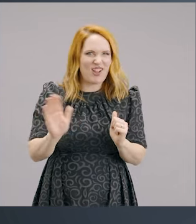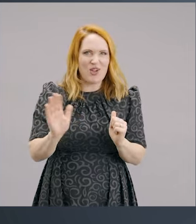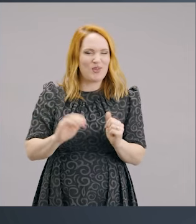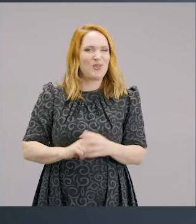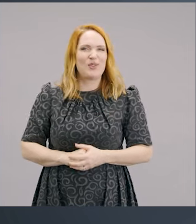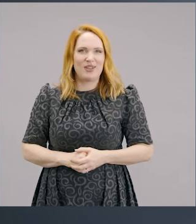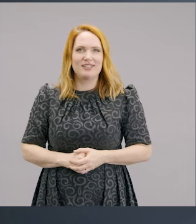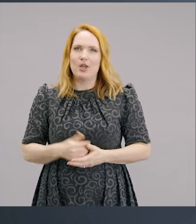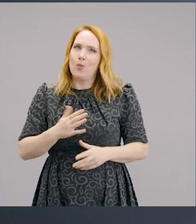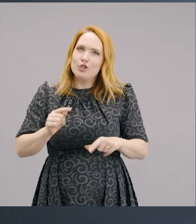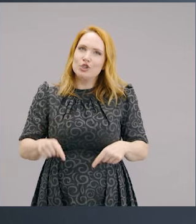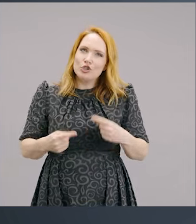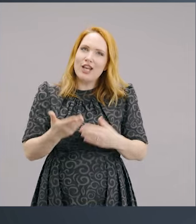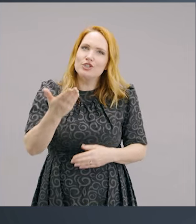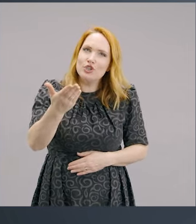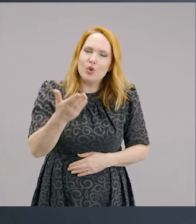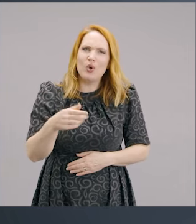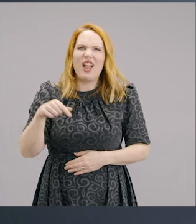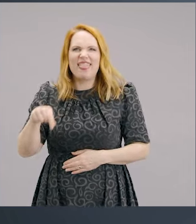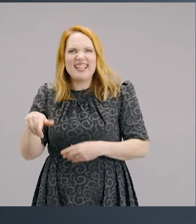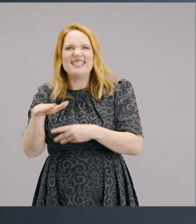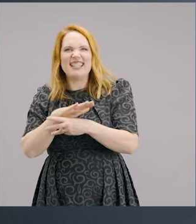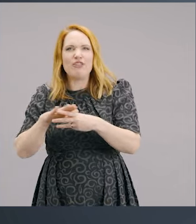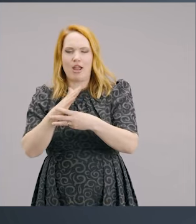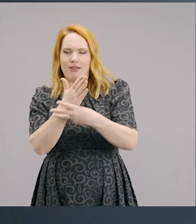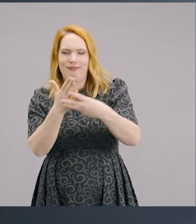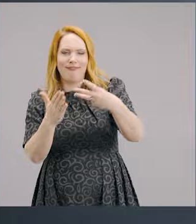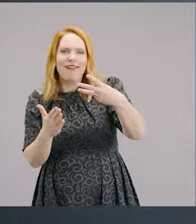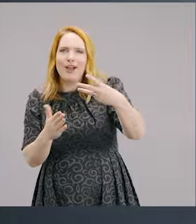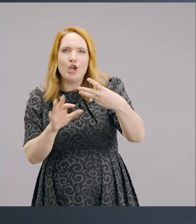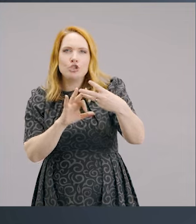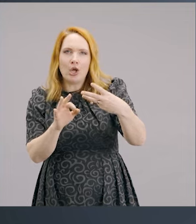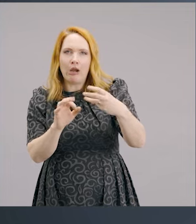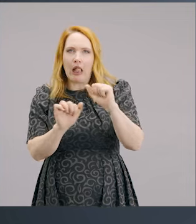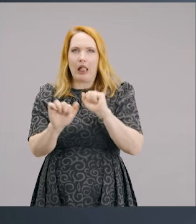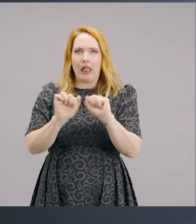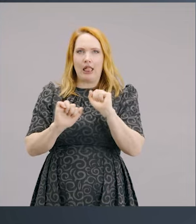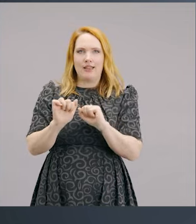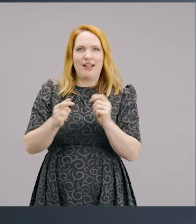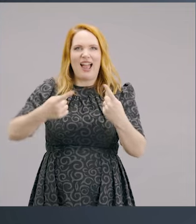to get you spiritually fit. And so I want to challenge you. Let's not be scared of these topics.